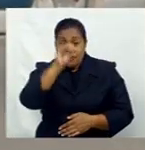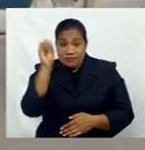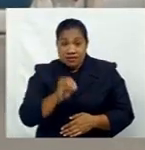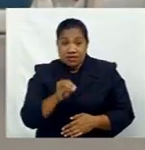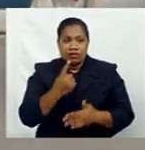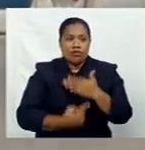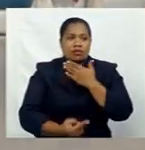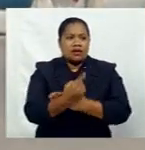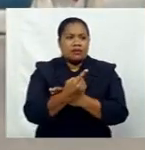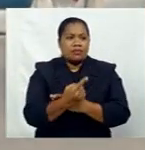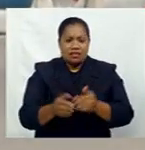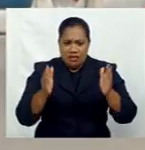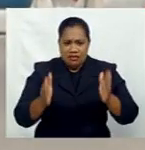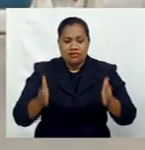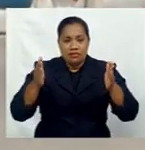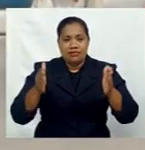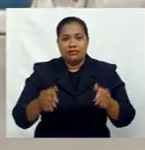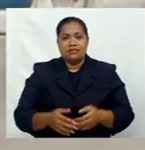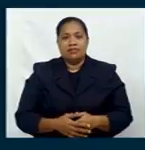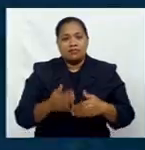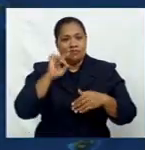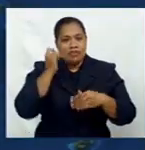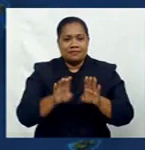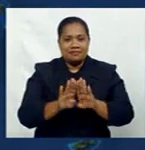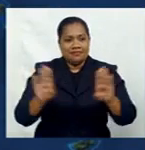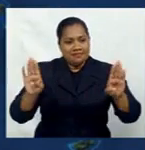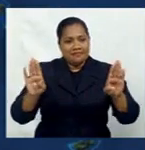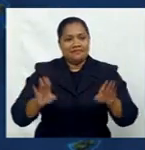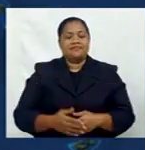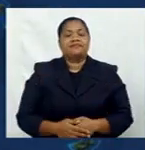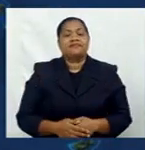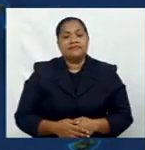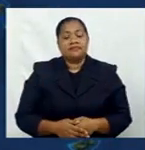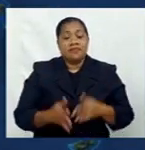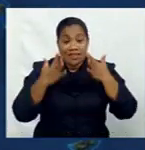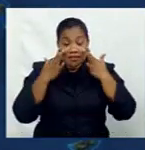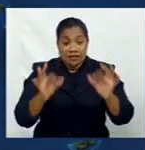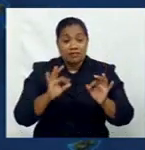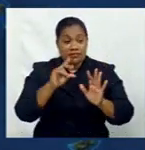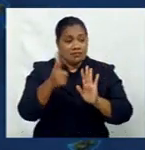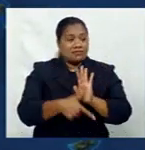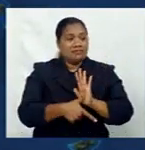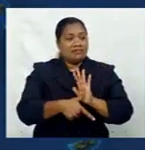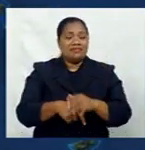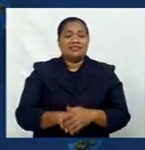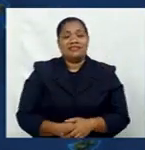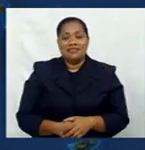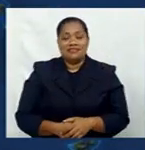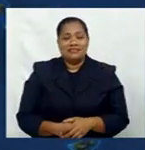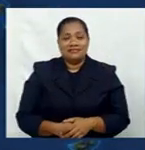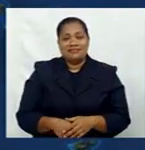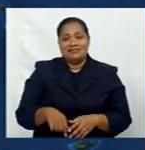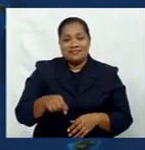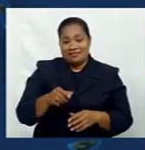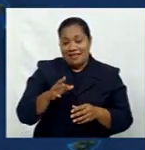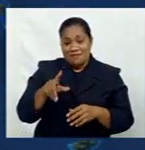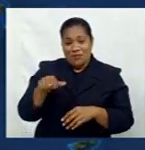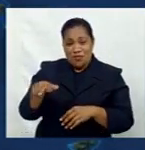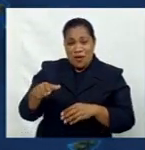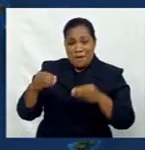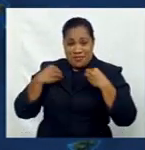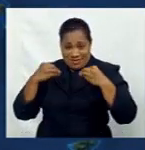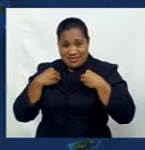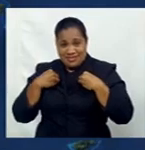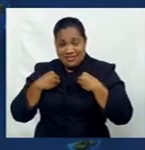be lifted. The shift of the one hour in curfew time, it sends a positive signal out in terms of businesses